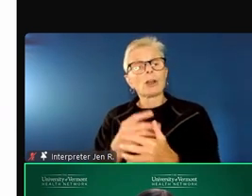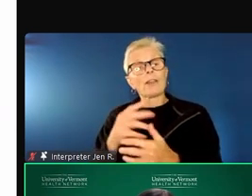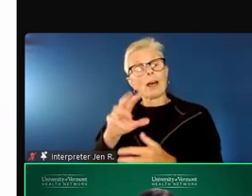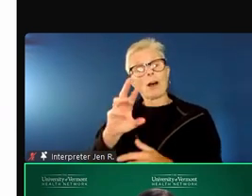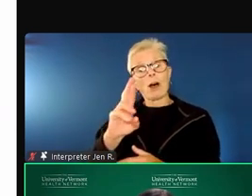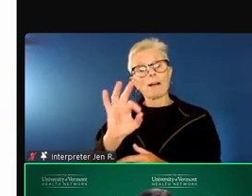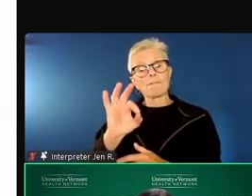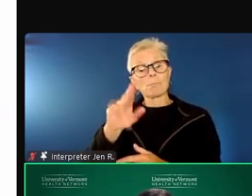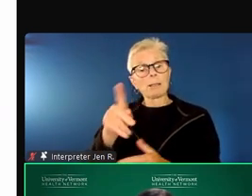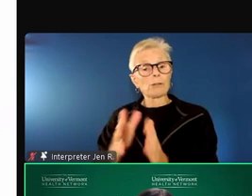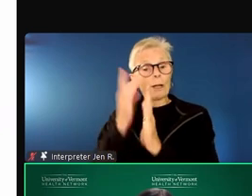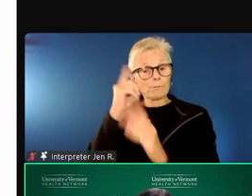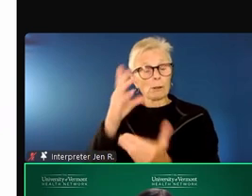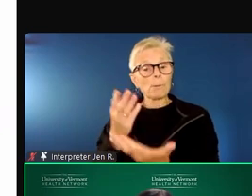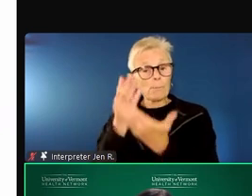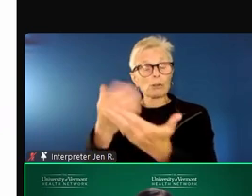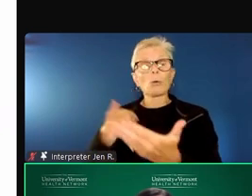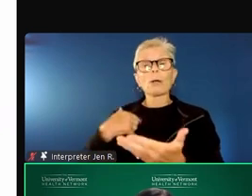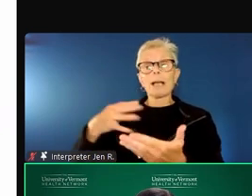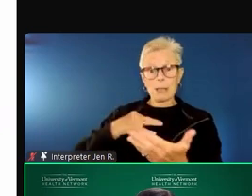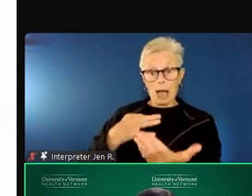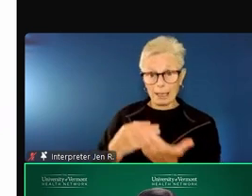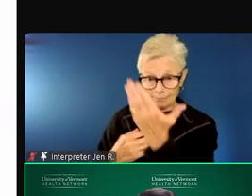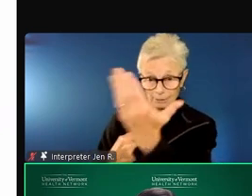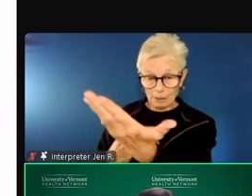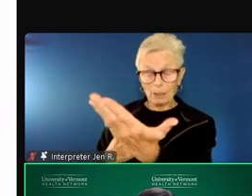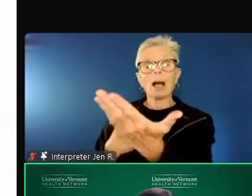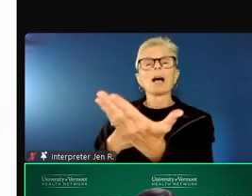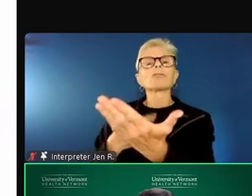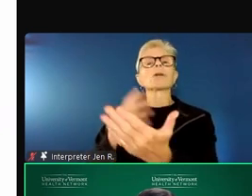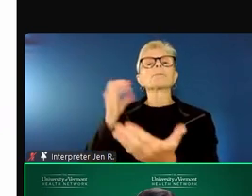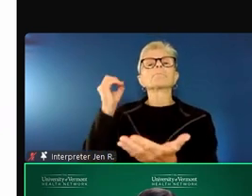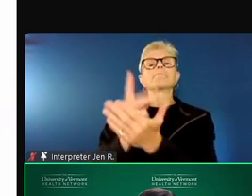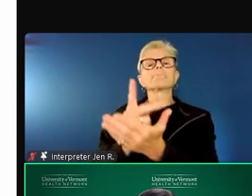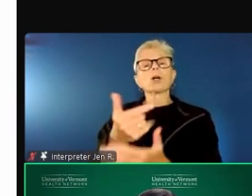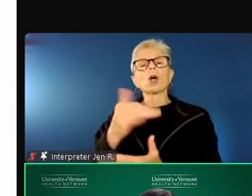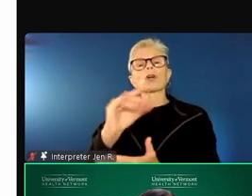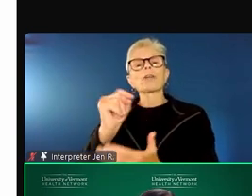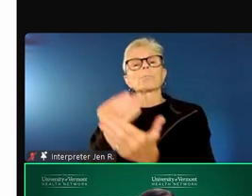we were awarded a grant to get this work started.